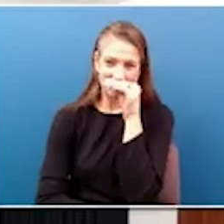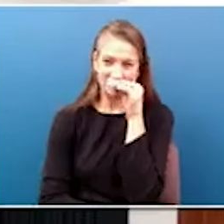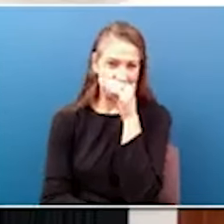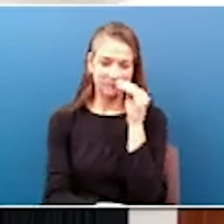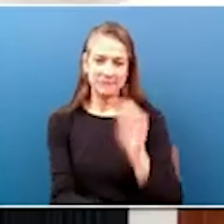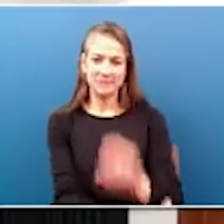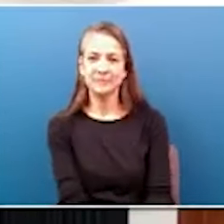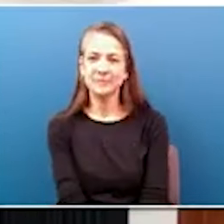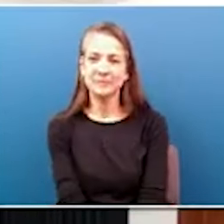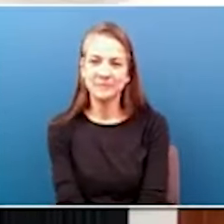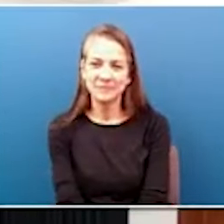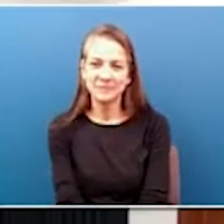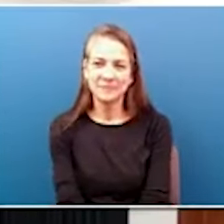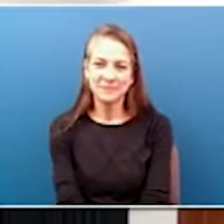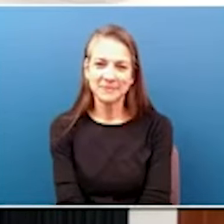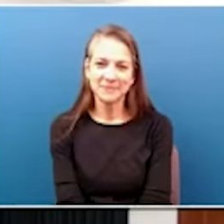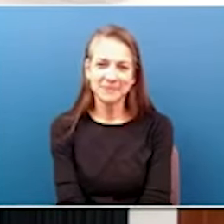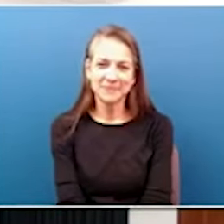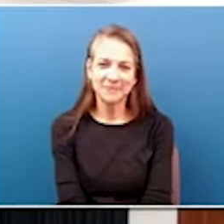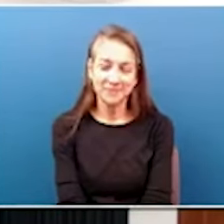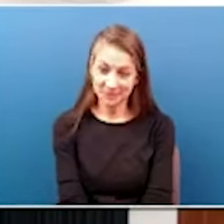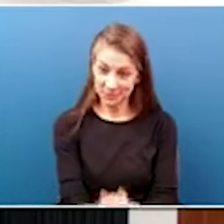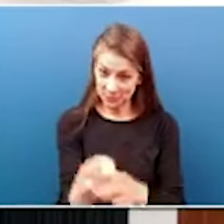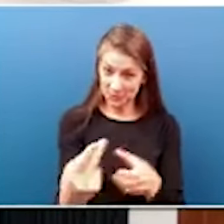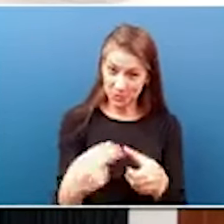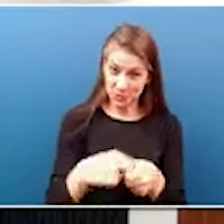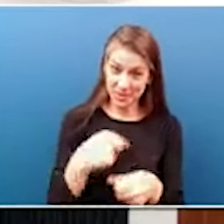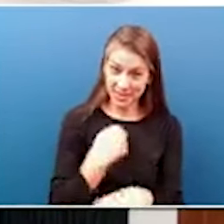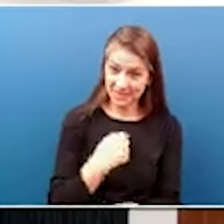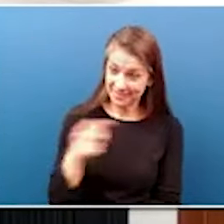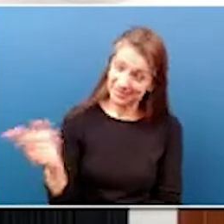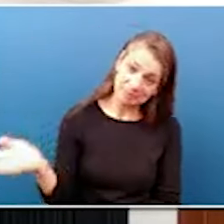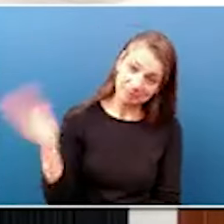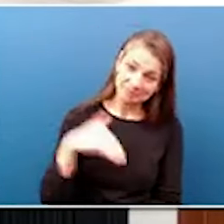All right. You want to join us, Representative? Come on up.